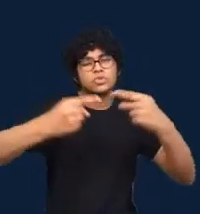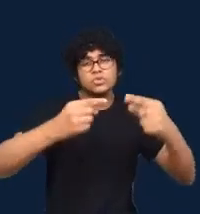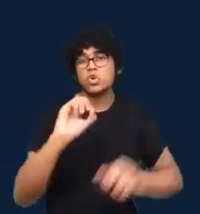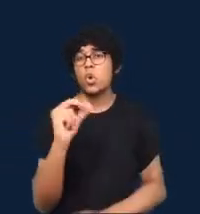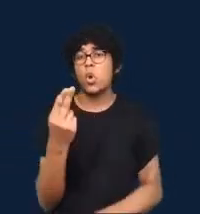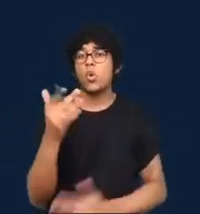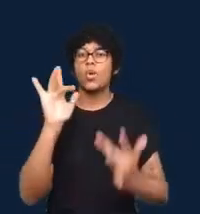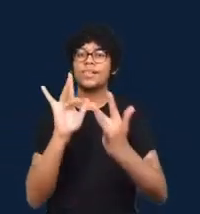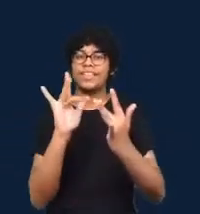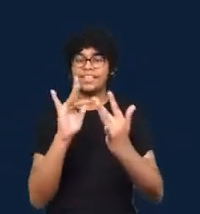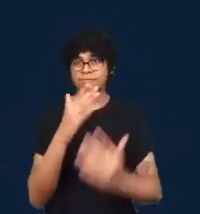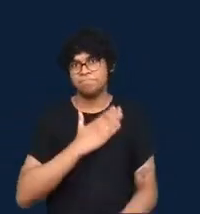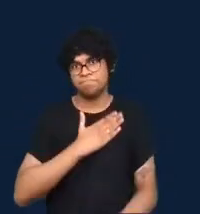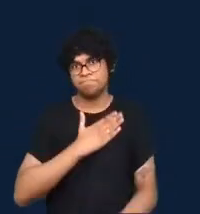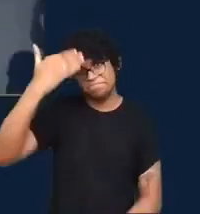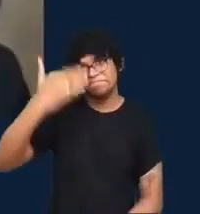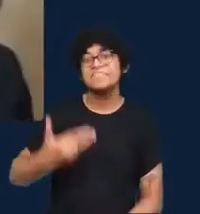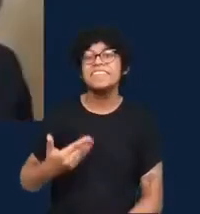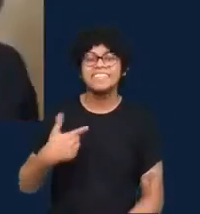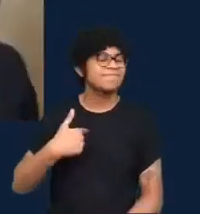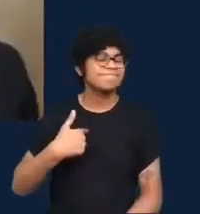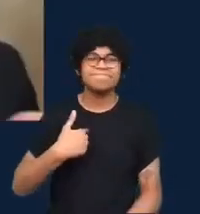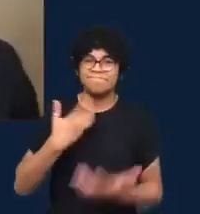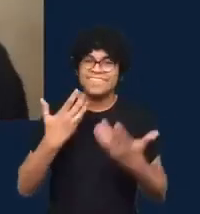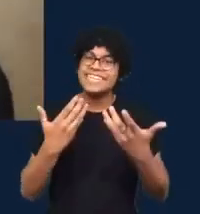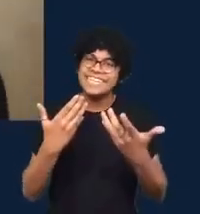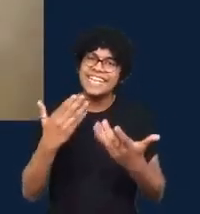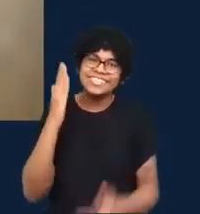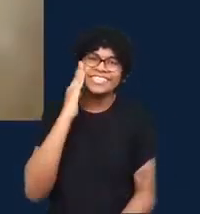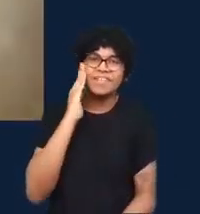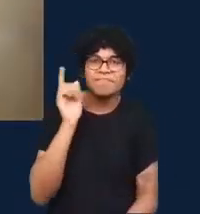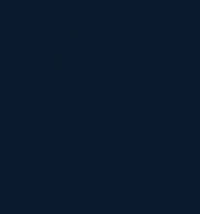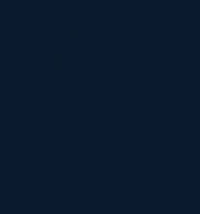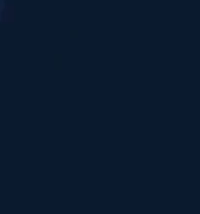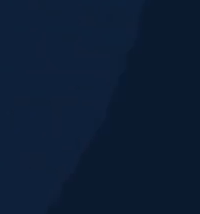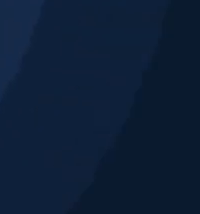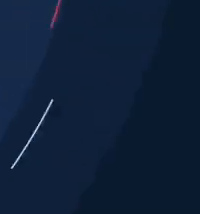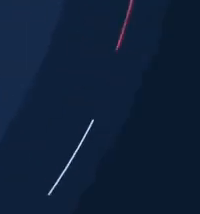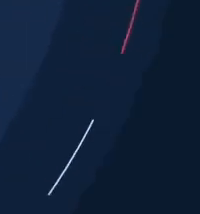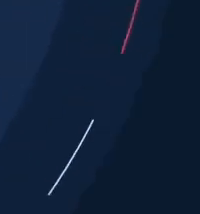any of these themes. Catherine Yes, so thank you.